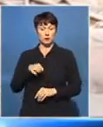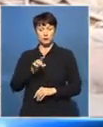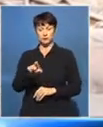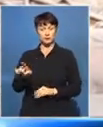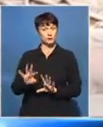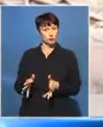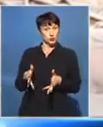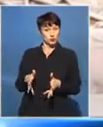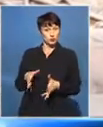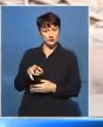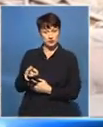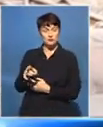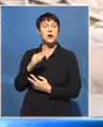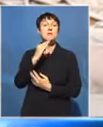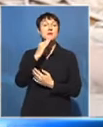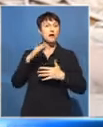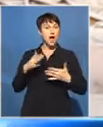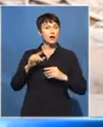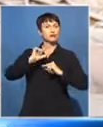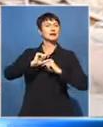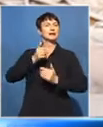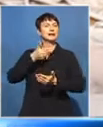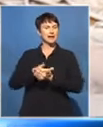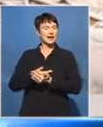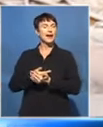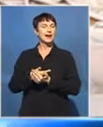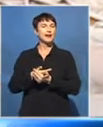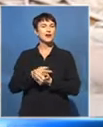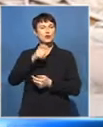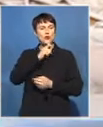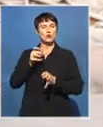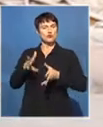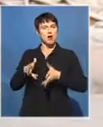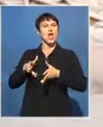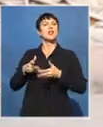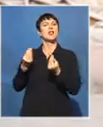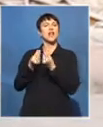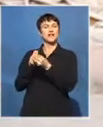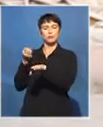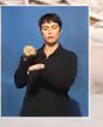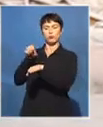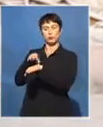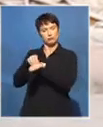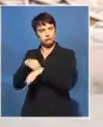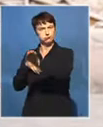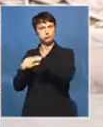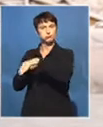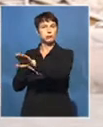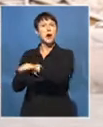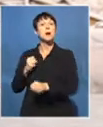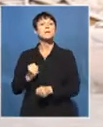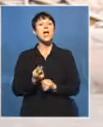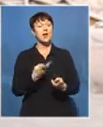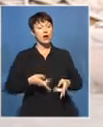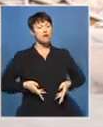enable Transnet to transport more freight on the rail in a more efficient way, thus shifting pressure from our